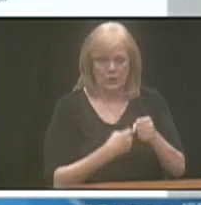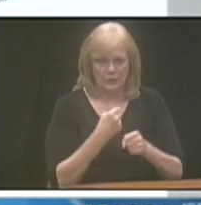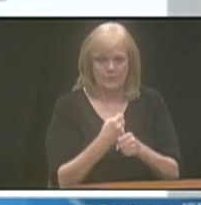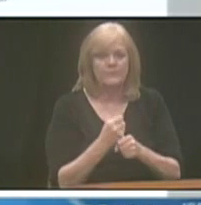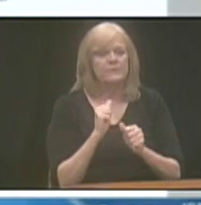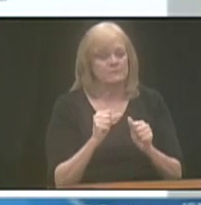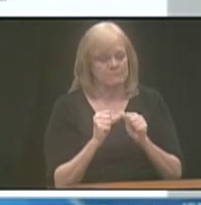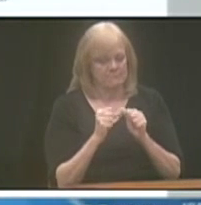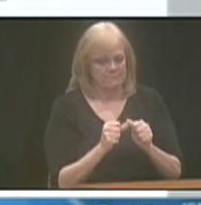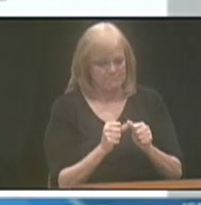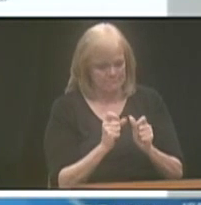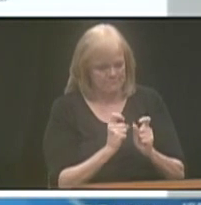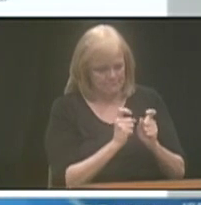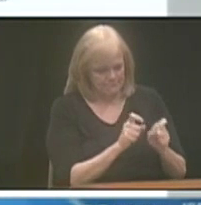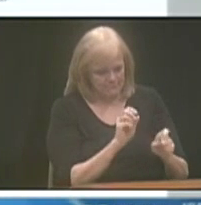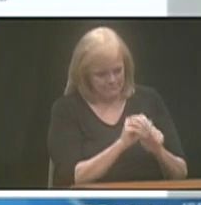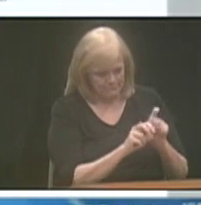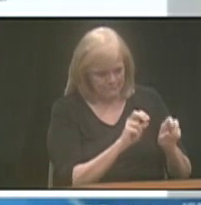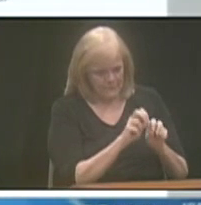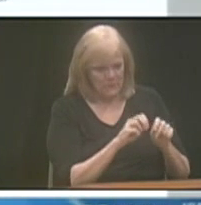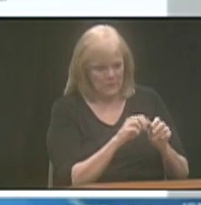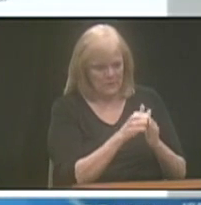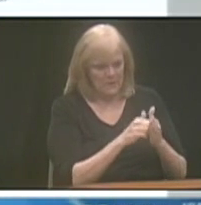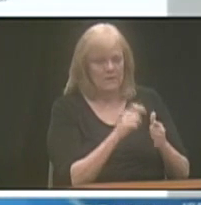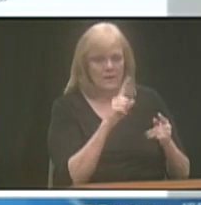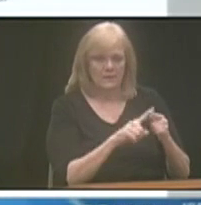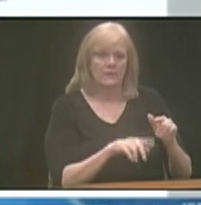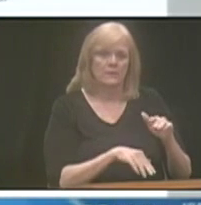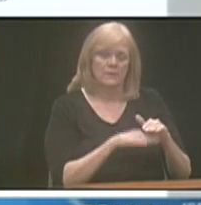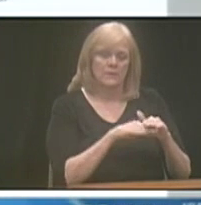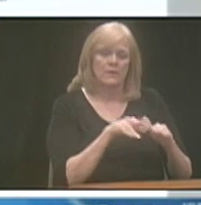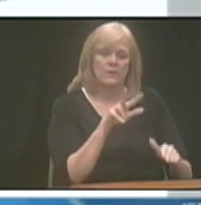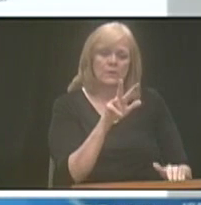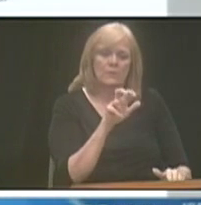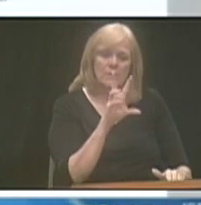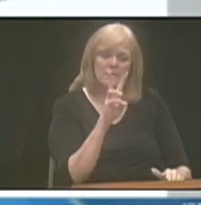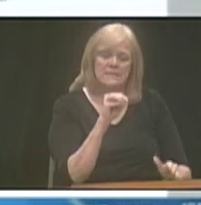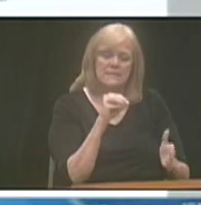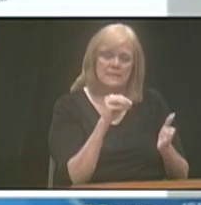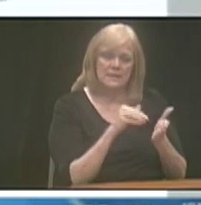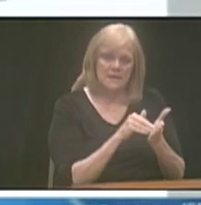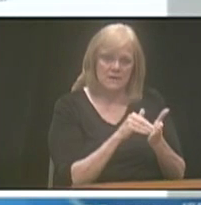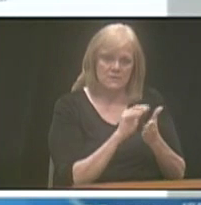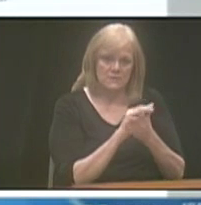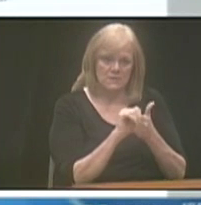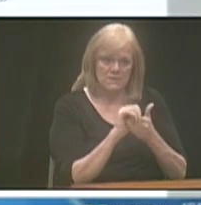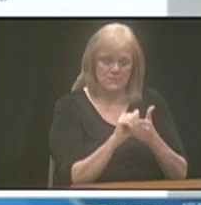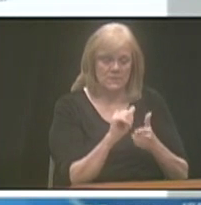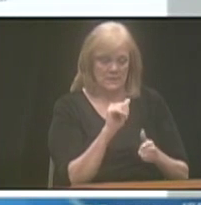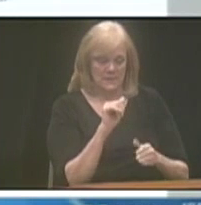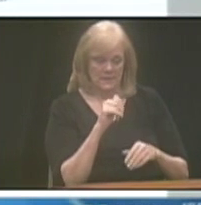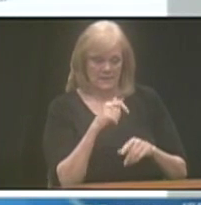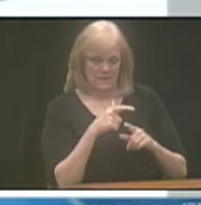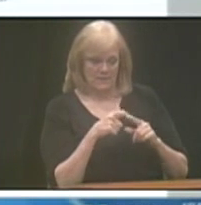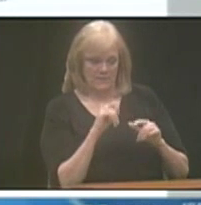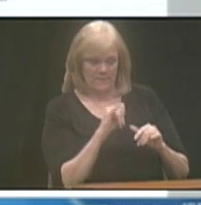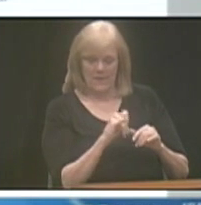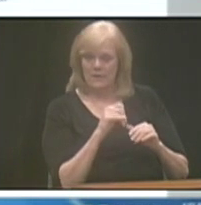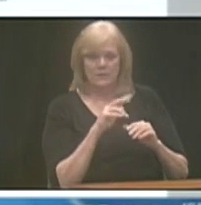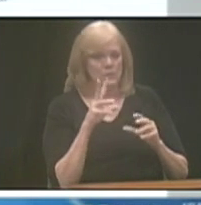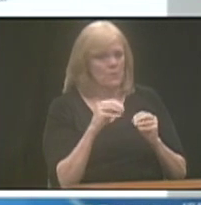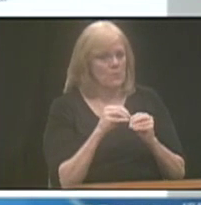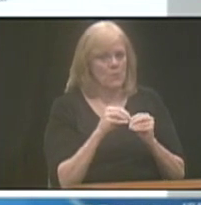You can continue contributing to the account until you hit $360,000. At that point, no new